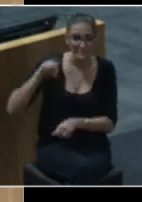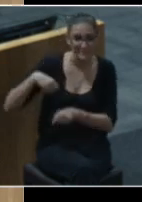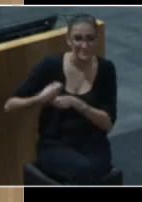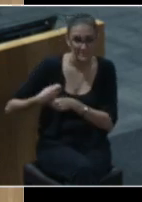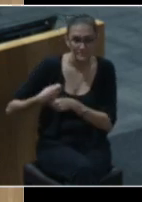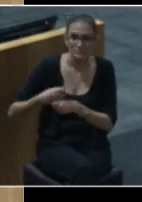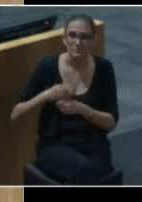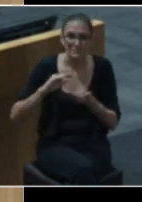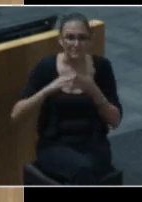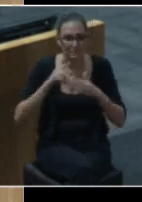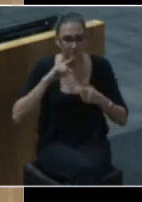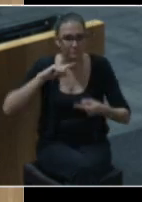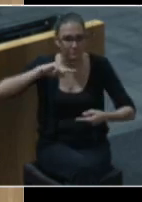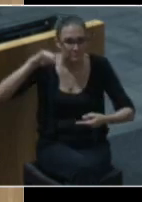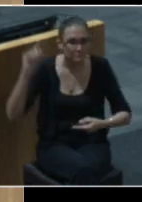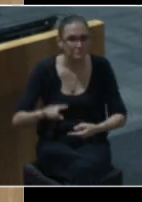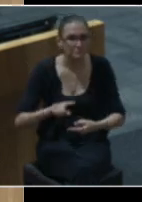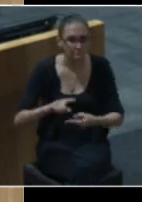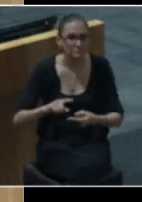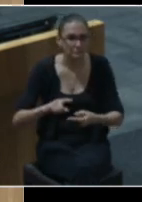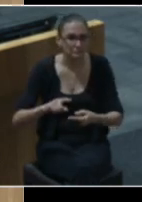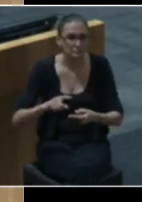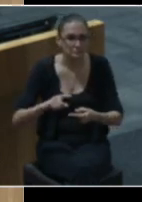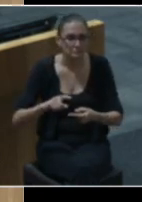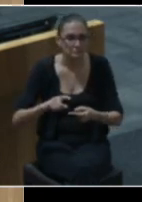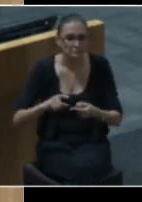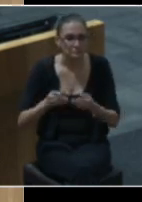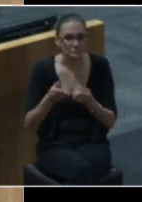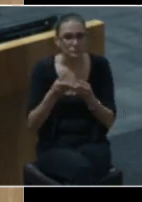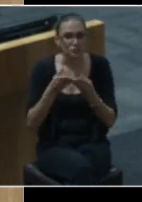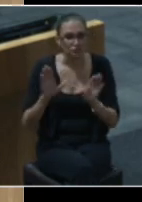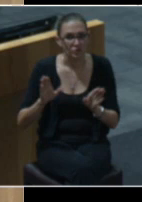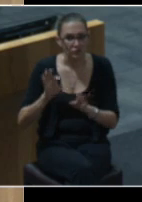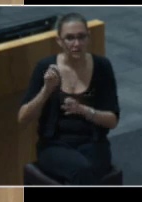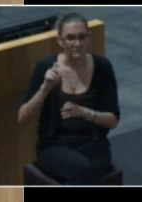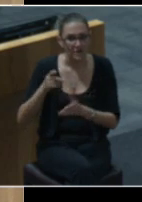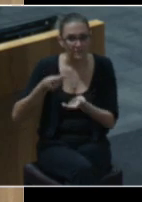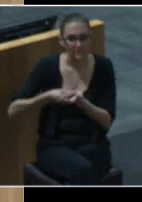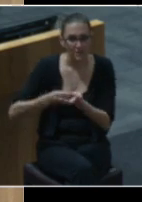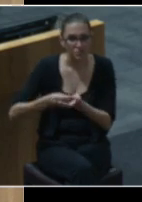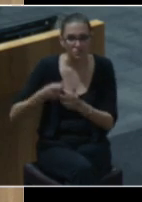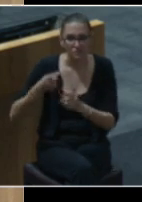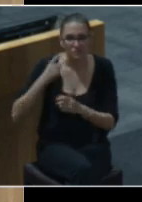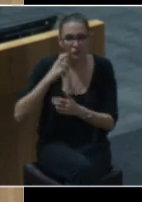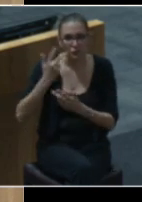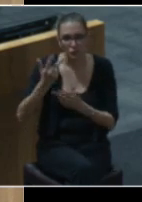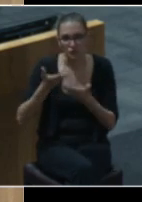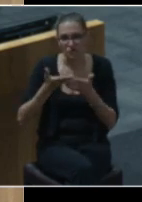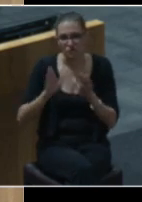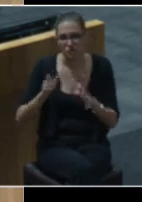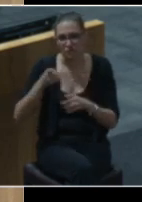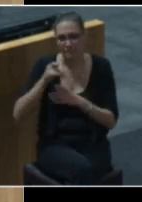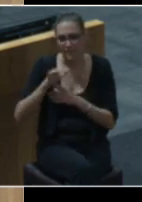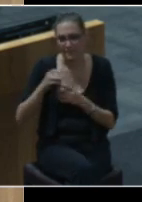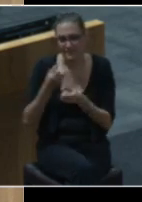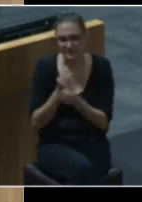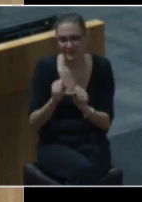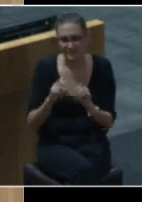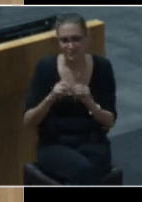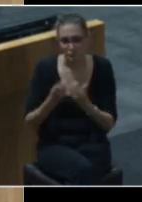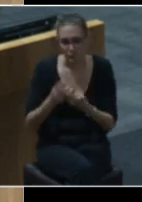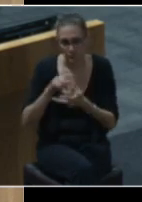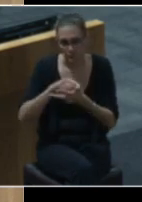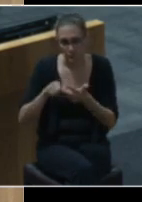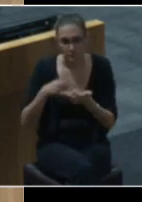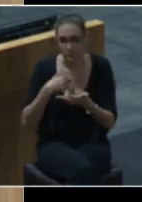meaningfully reduced the portion of the general fund budget dedicated to the three traditional public safety departments. And we